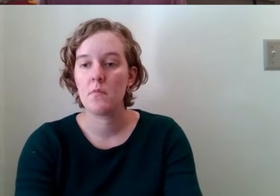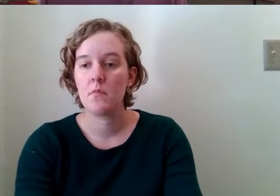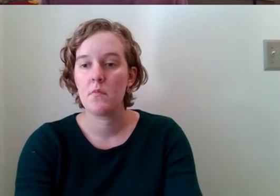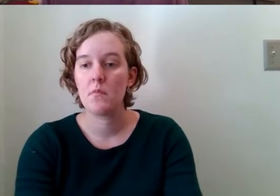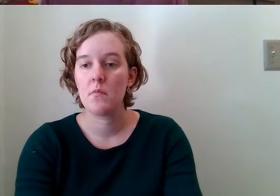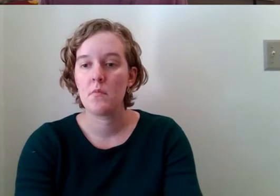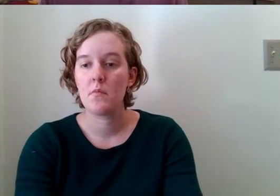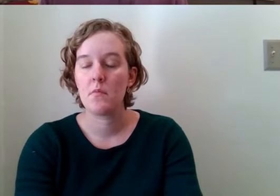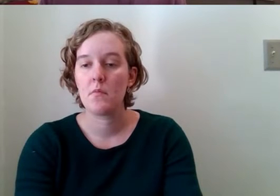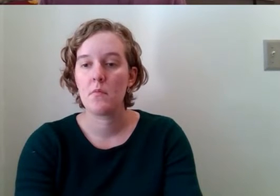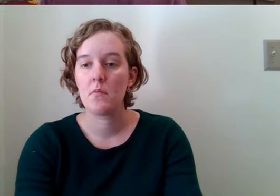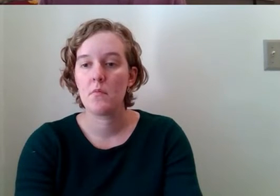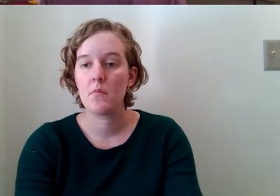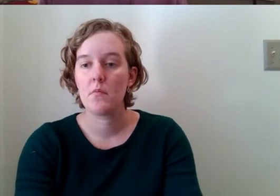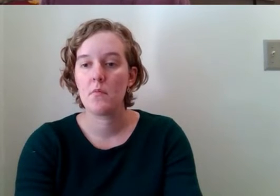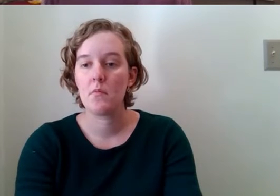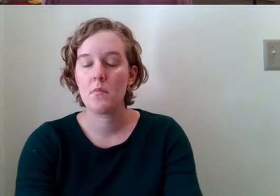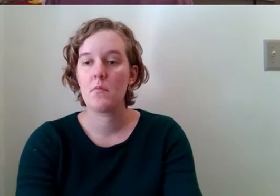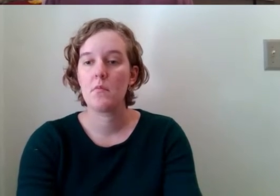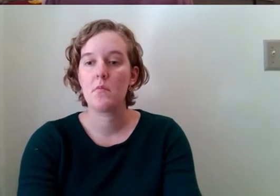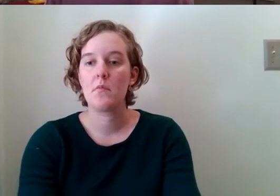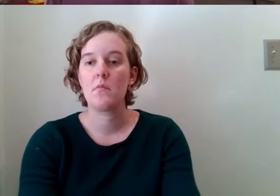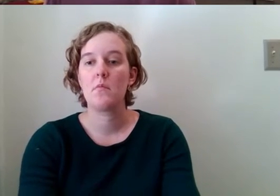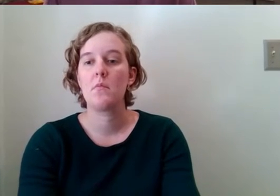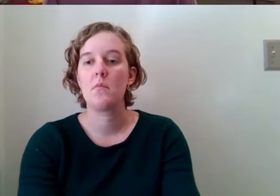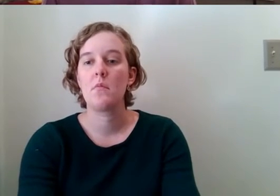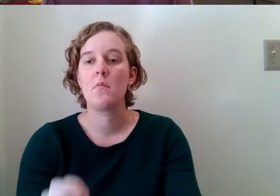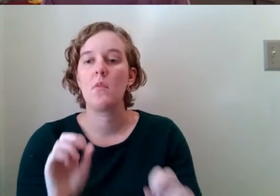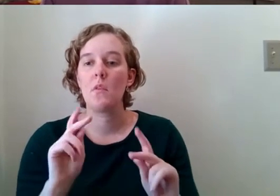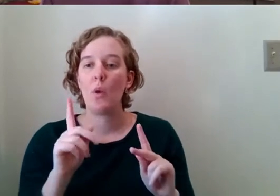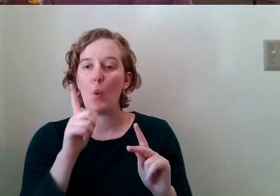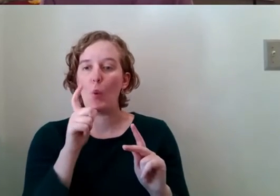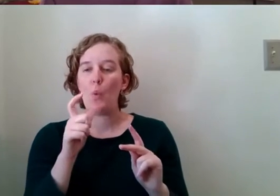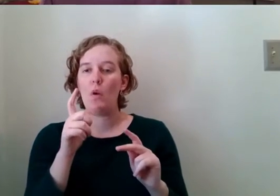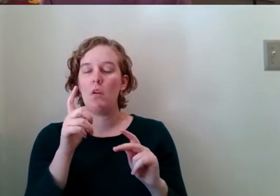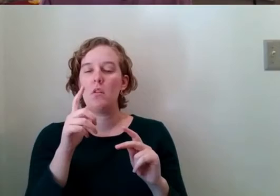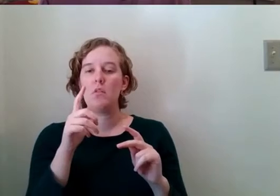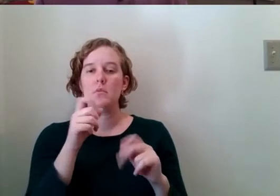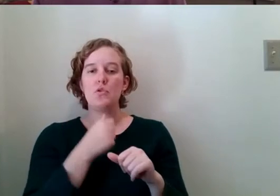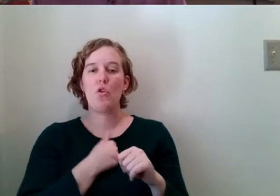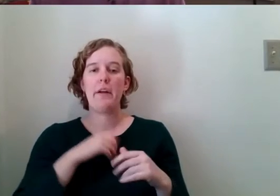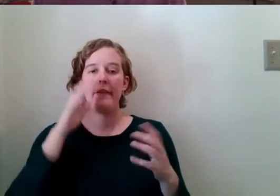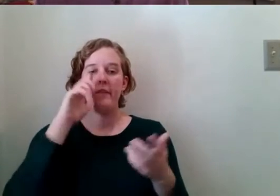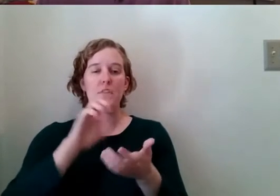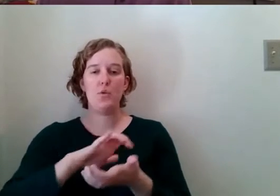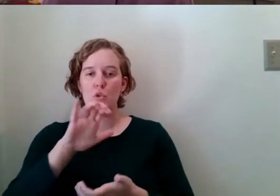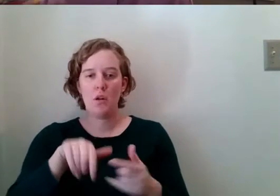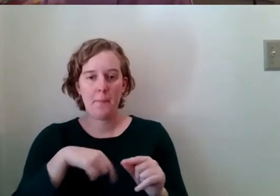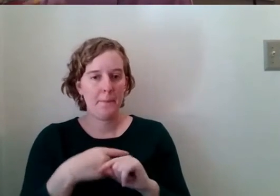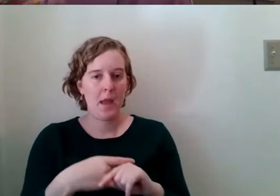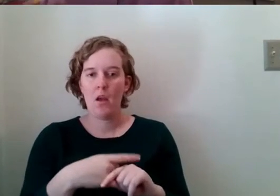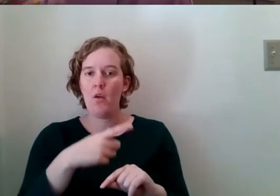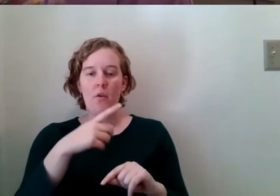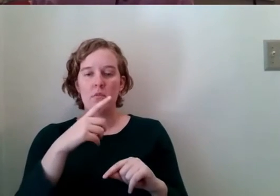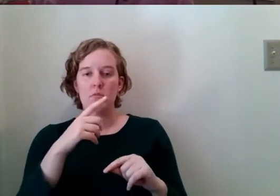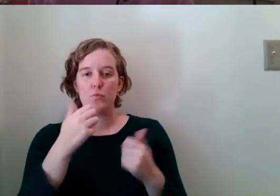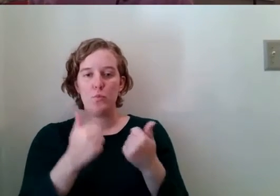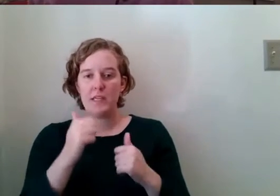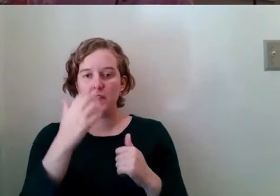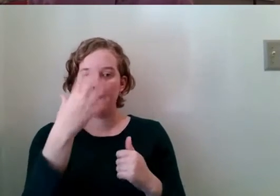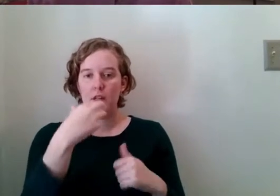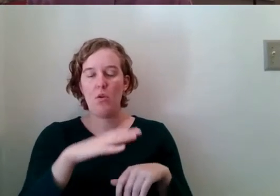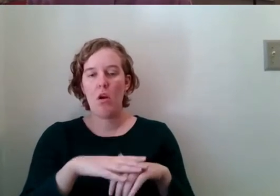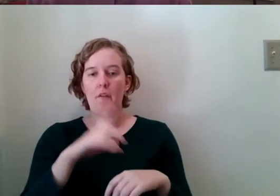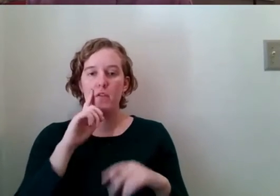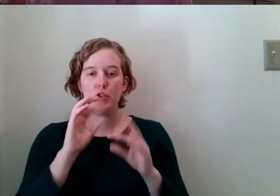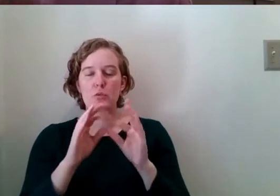fact, last night I sat down and modified my presentation based on some of the things I learned yesterday, as one of the other presenters said this